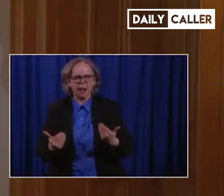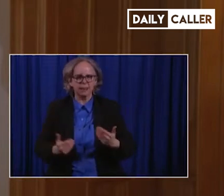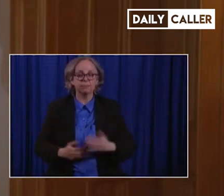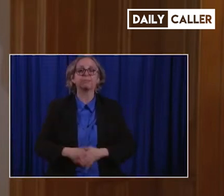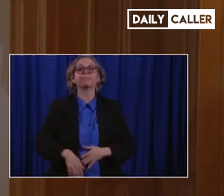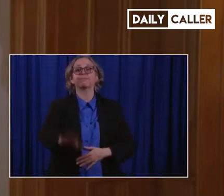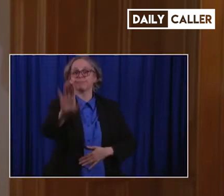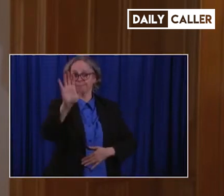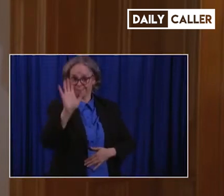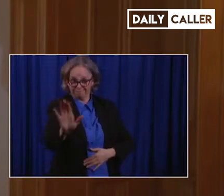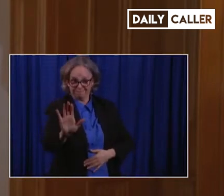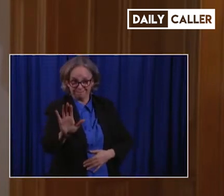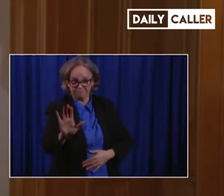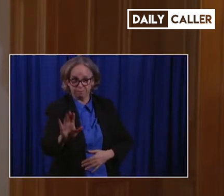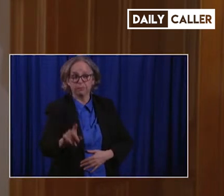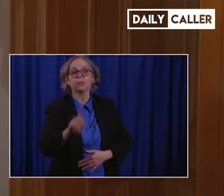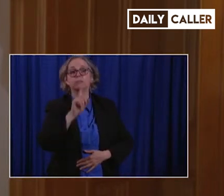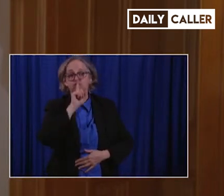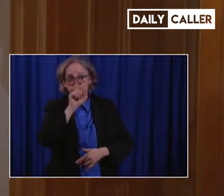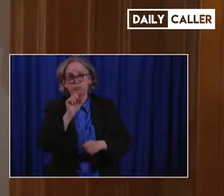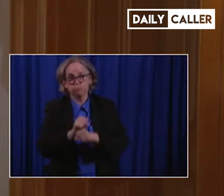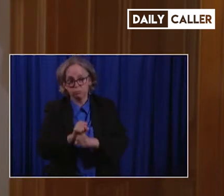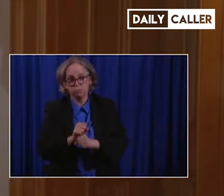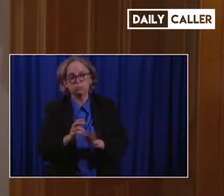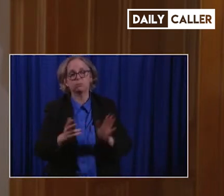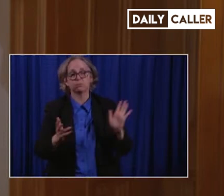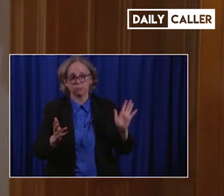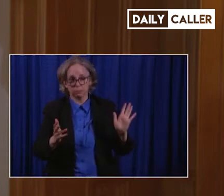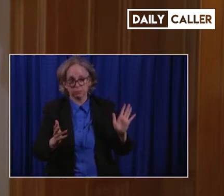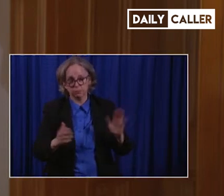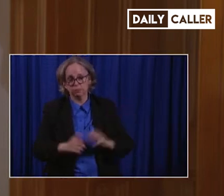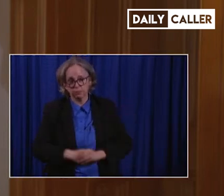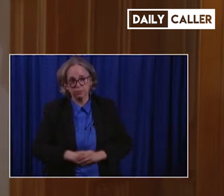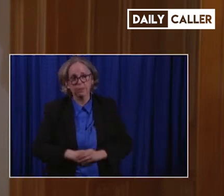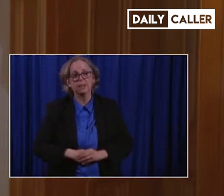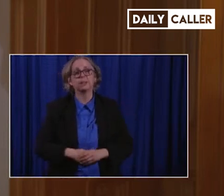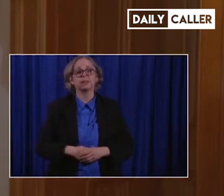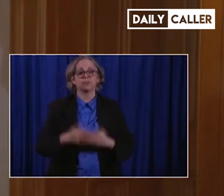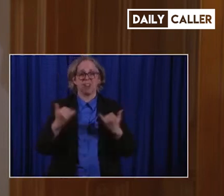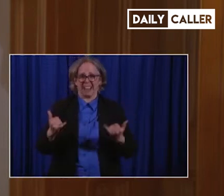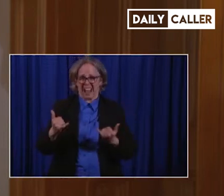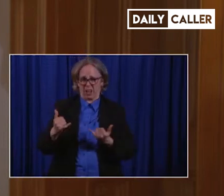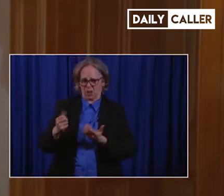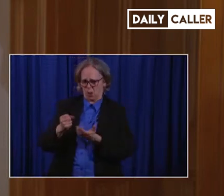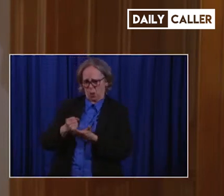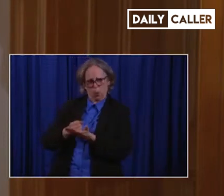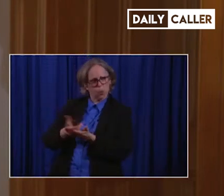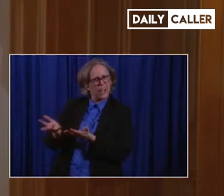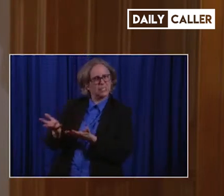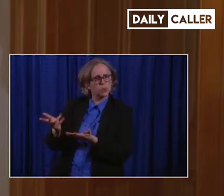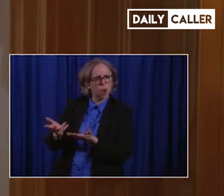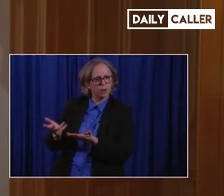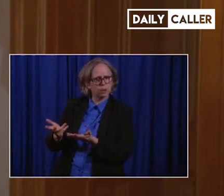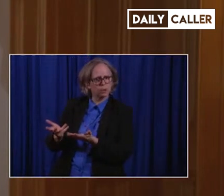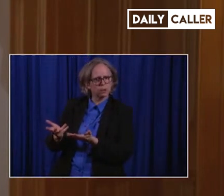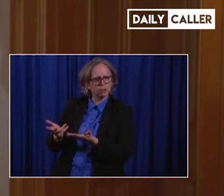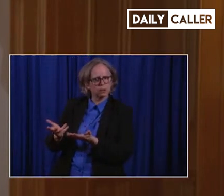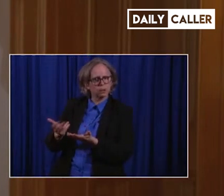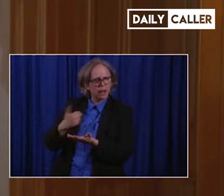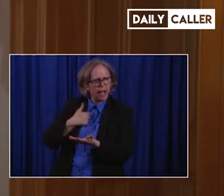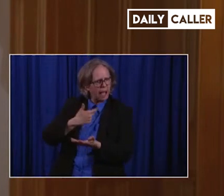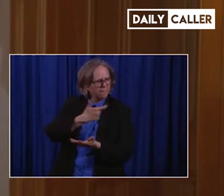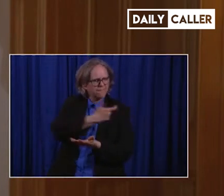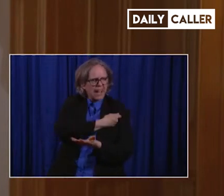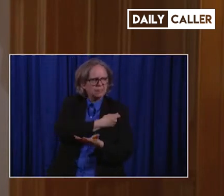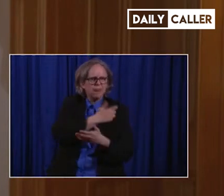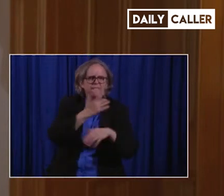But truly, the real waste at this point in the pandemic, when the vaccine is readily available to